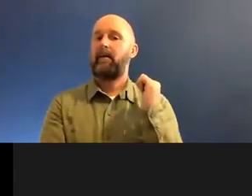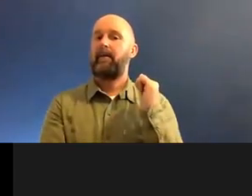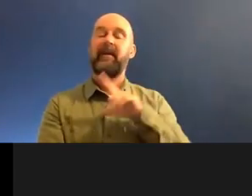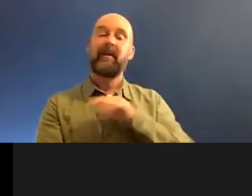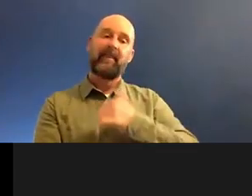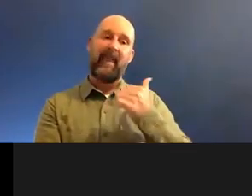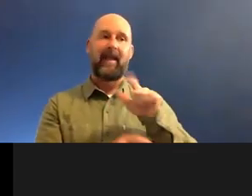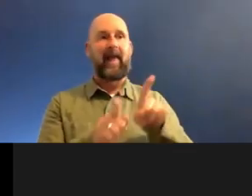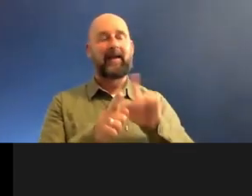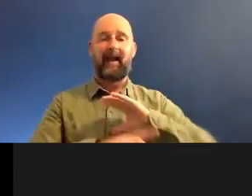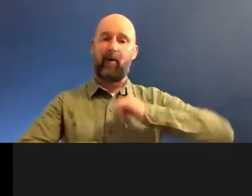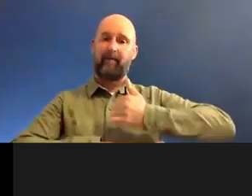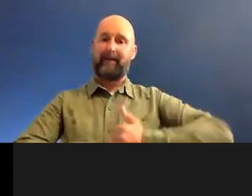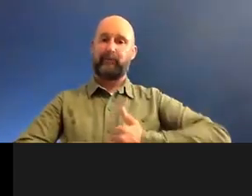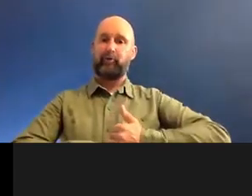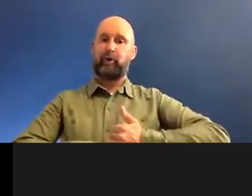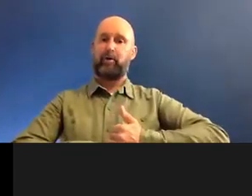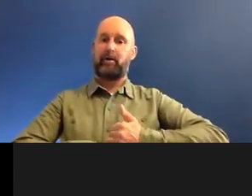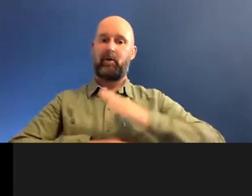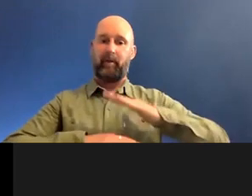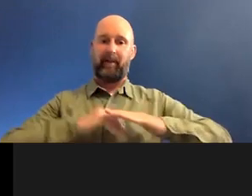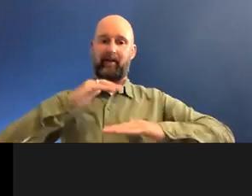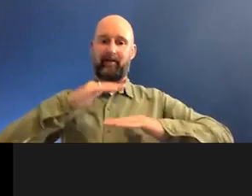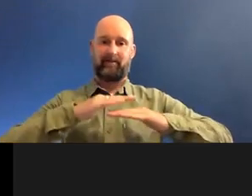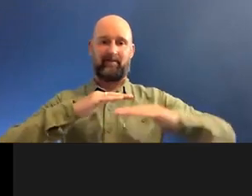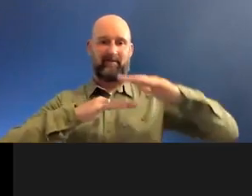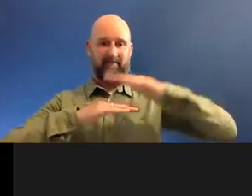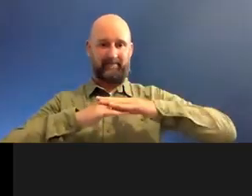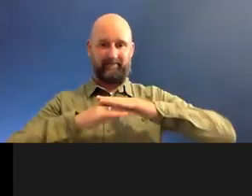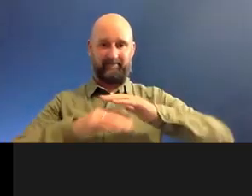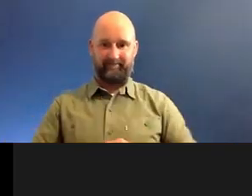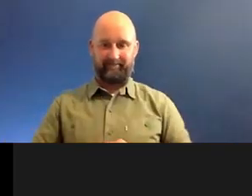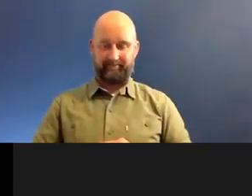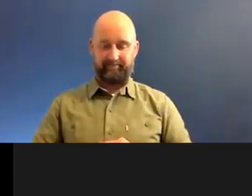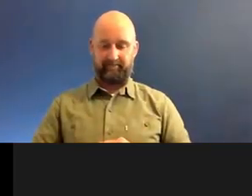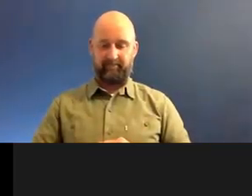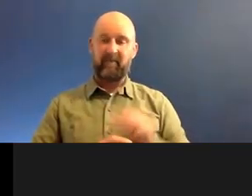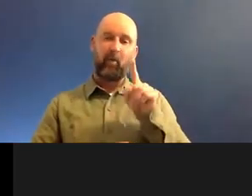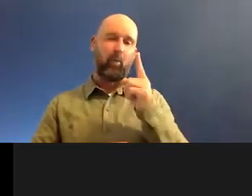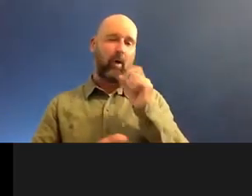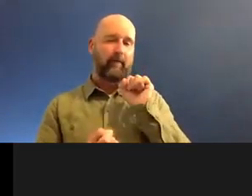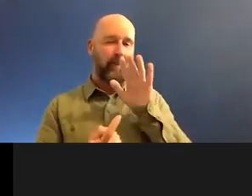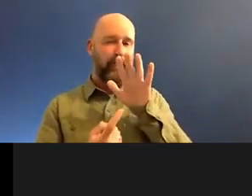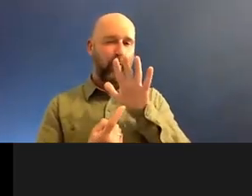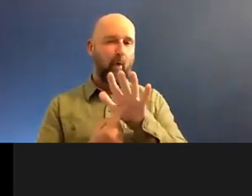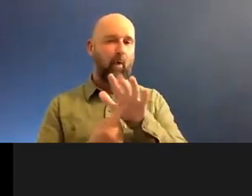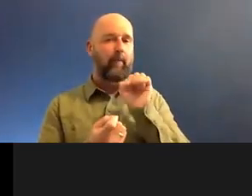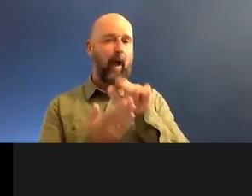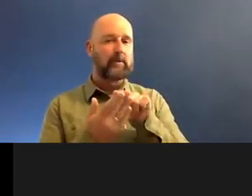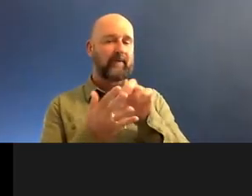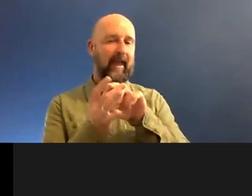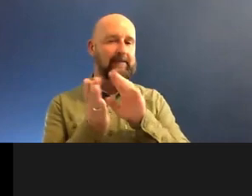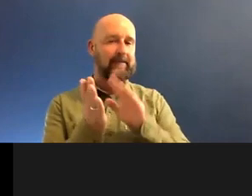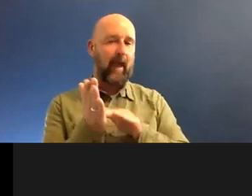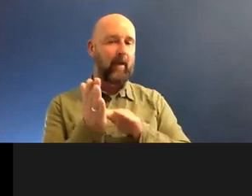the foundation. And I think this is probably, um, one of the core elements of Islamic art where,